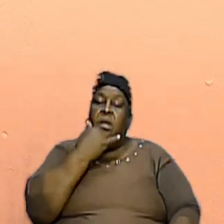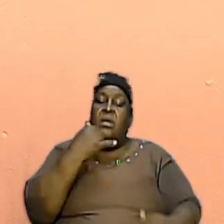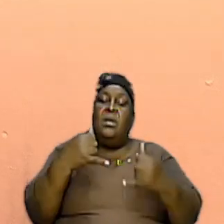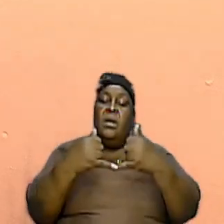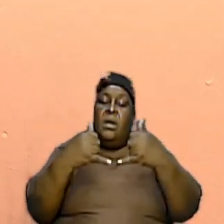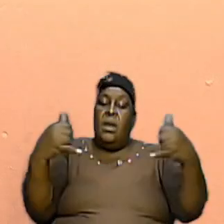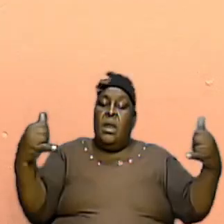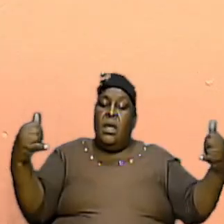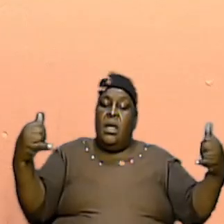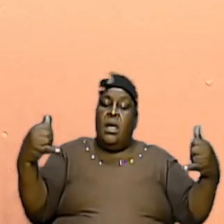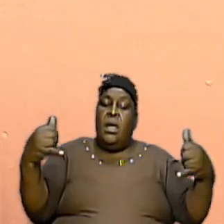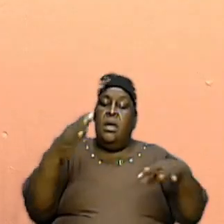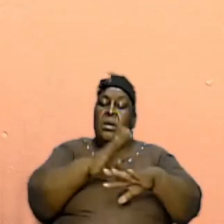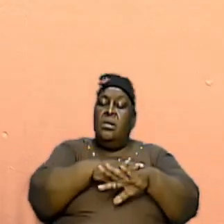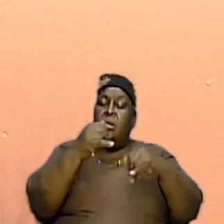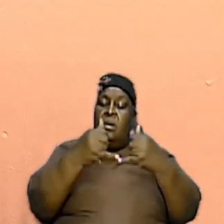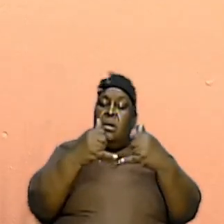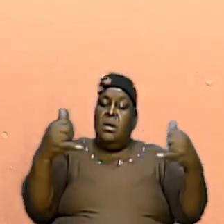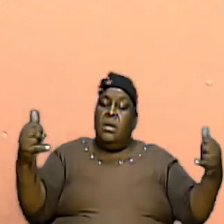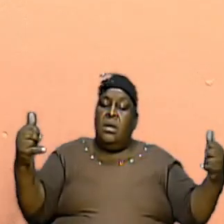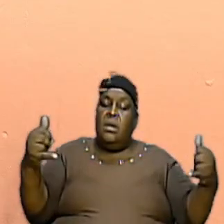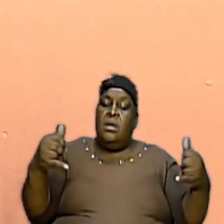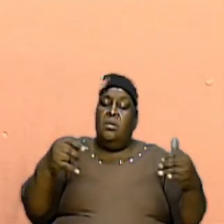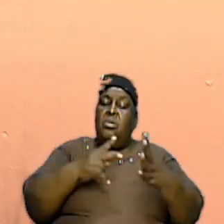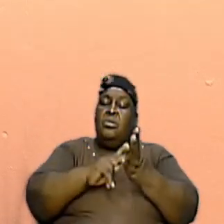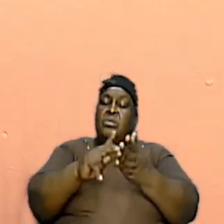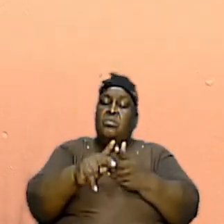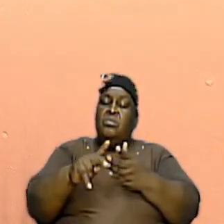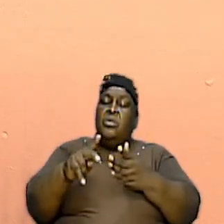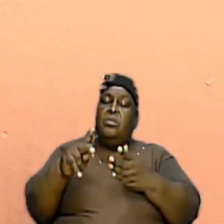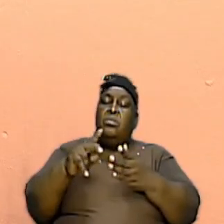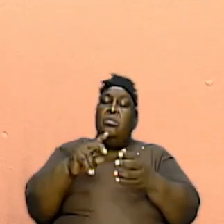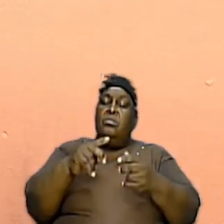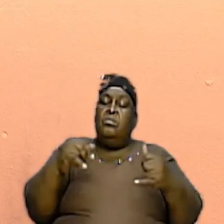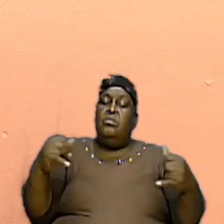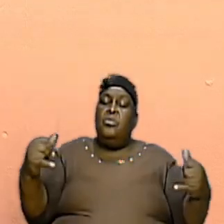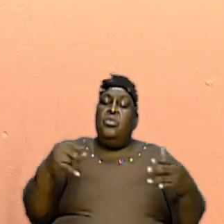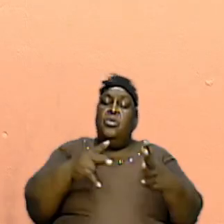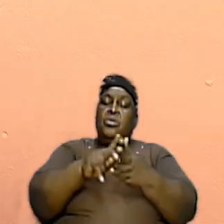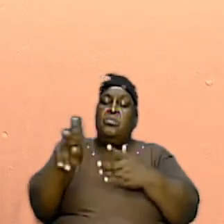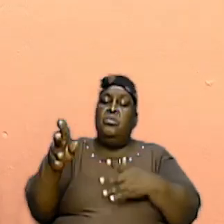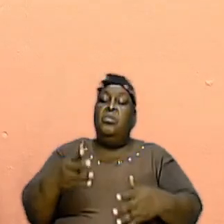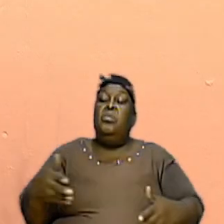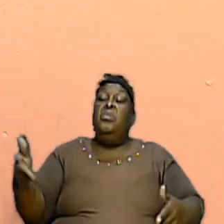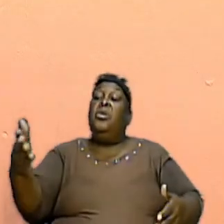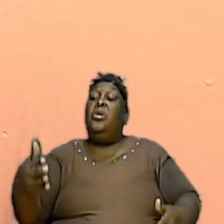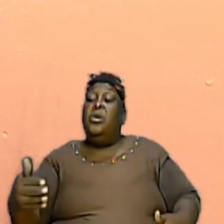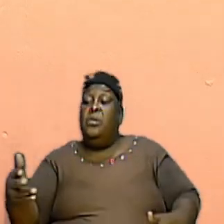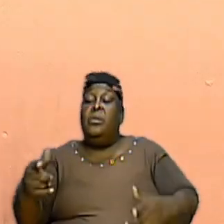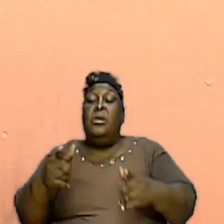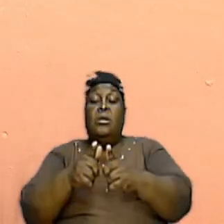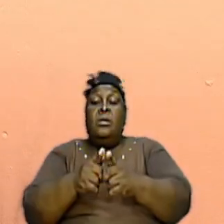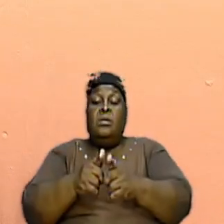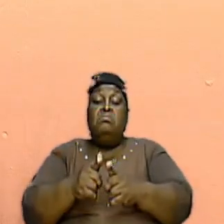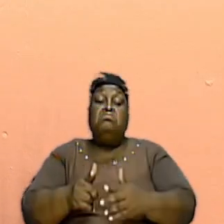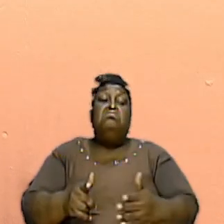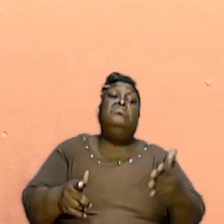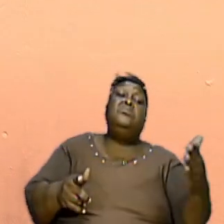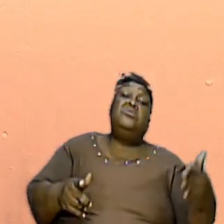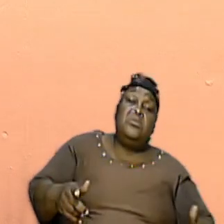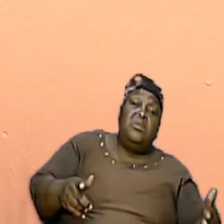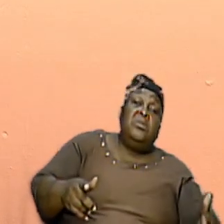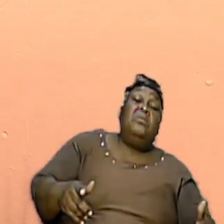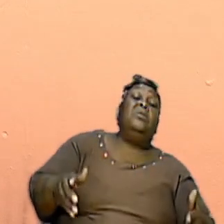line precept upon precept here a little very little and we must understand that